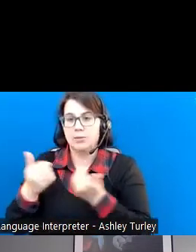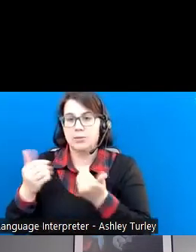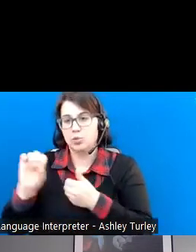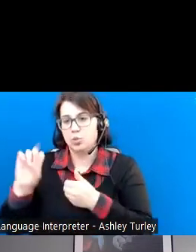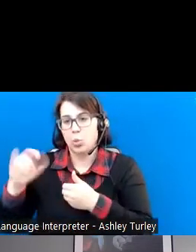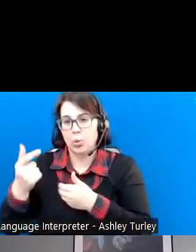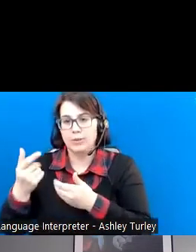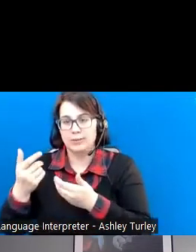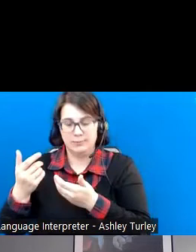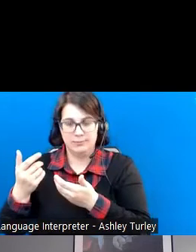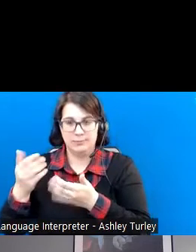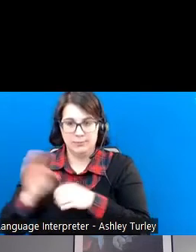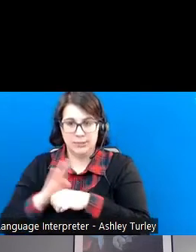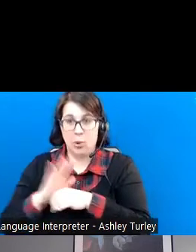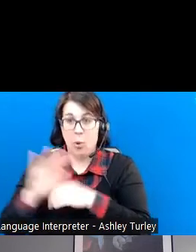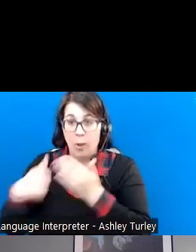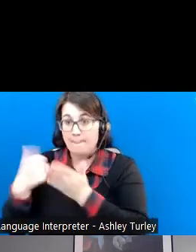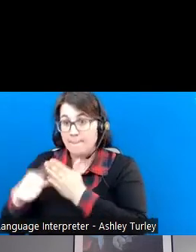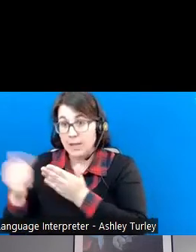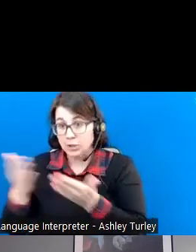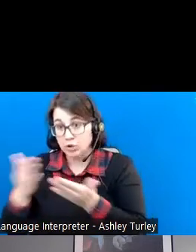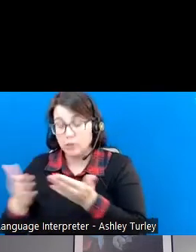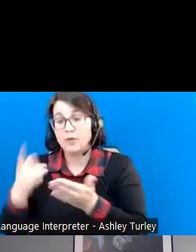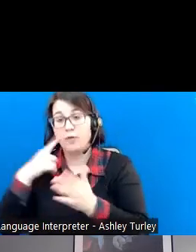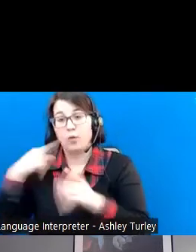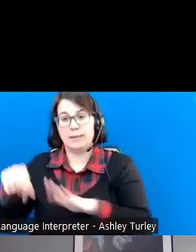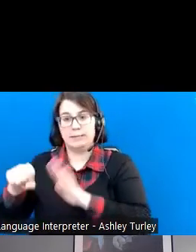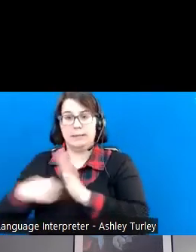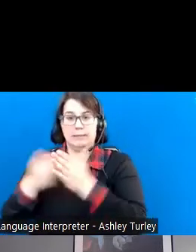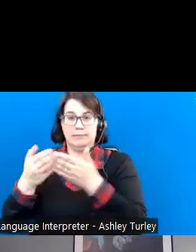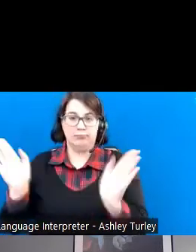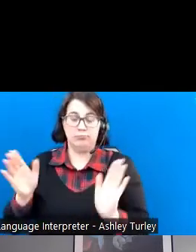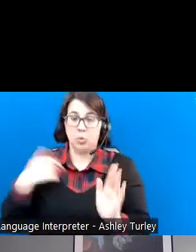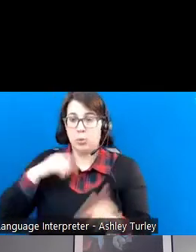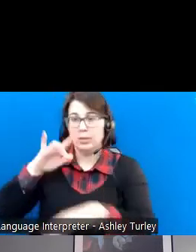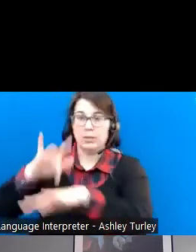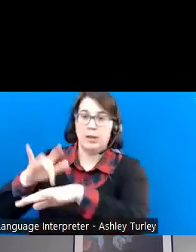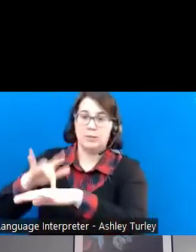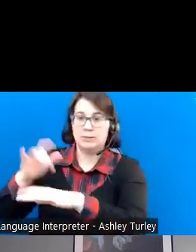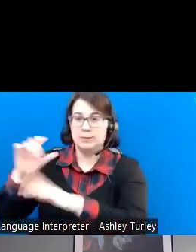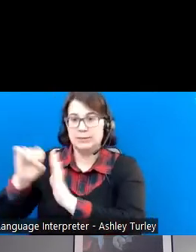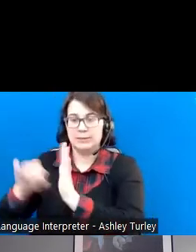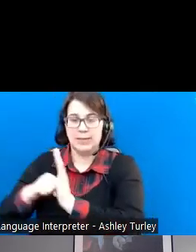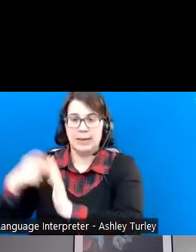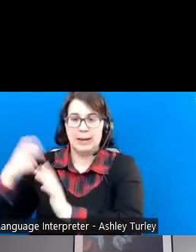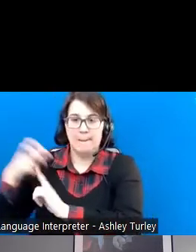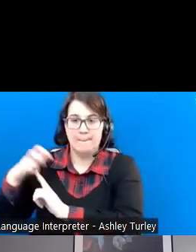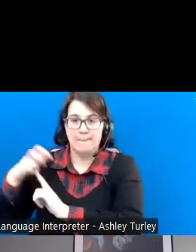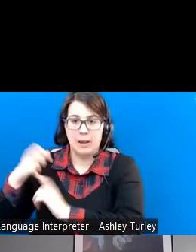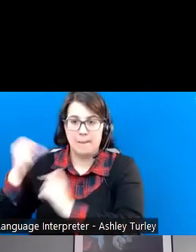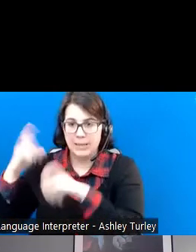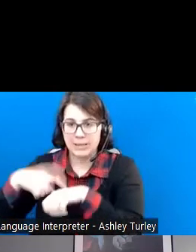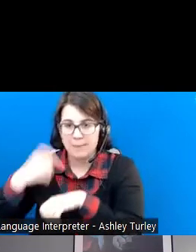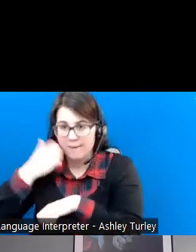all the mailing services for our state. So we go to the state capitol multiple times a day, pick up all the mail, bring it back to our facility where we sort it,